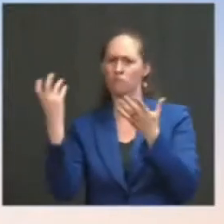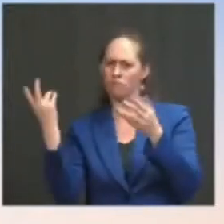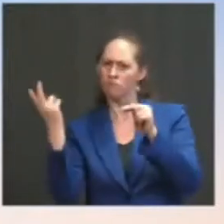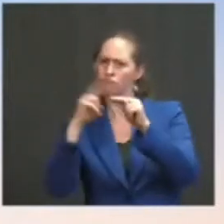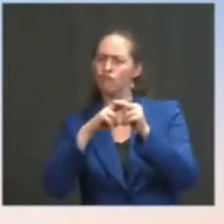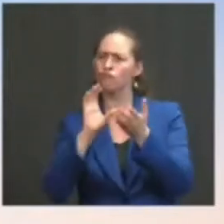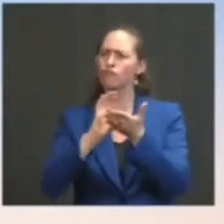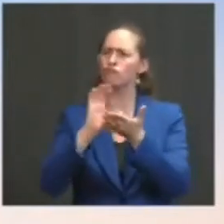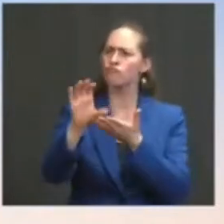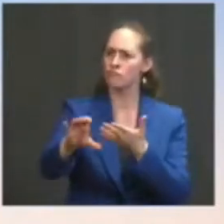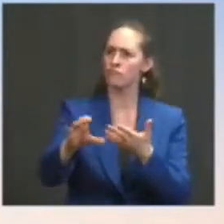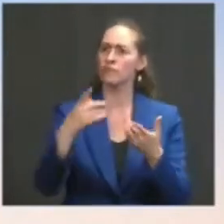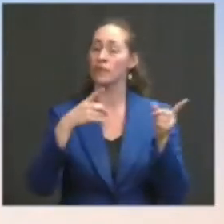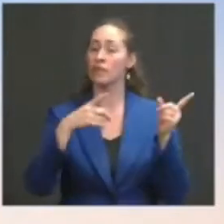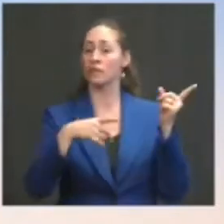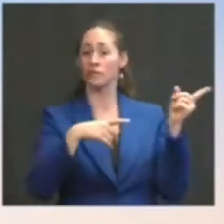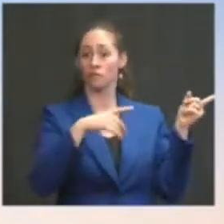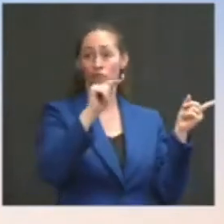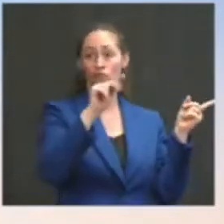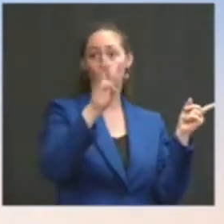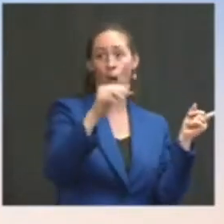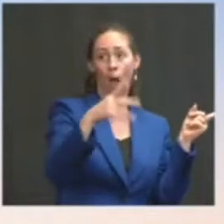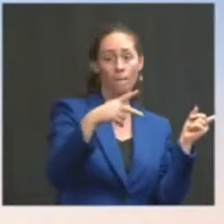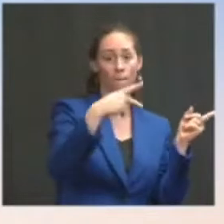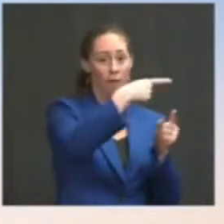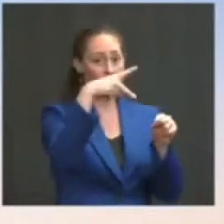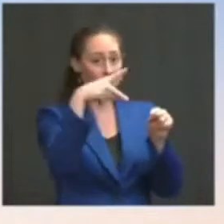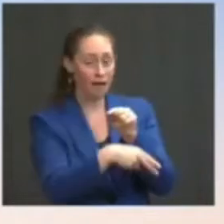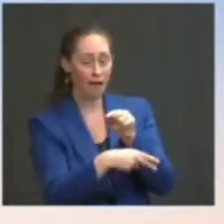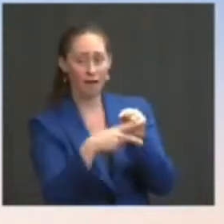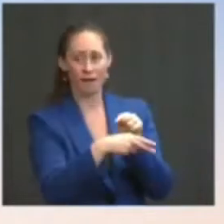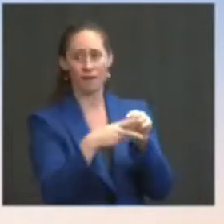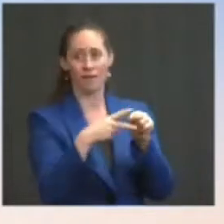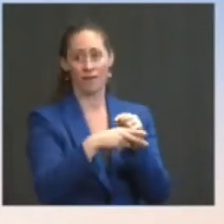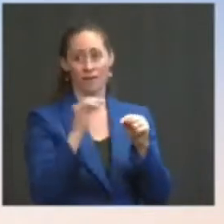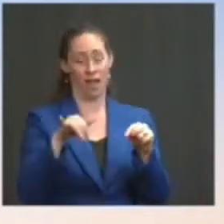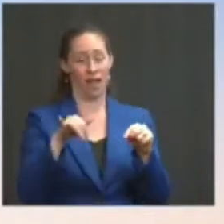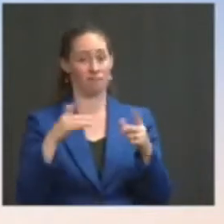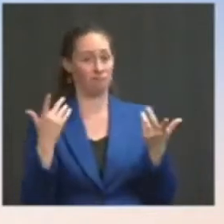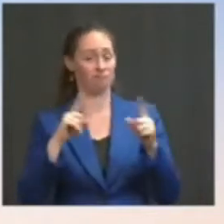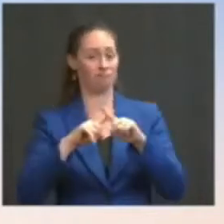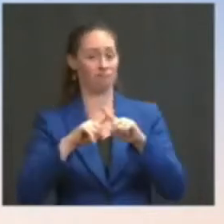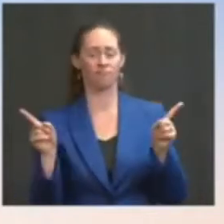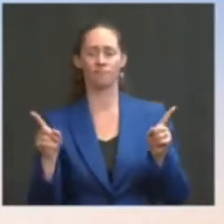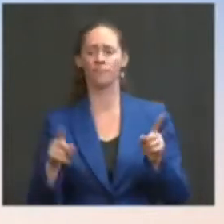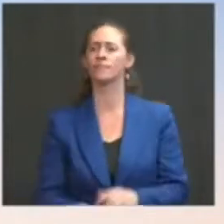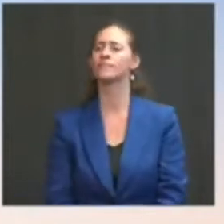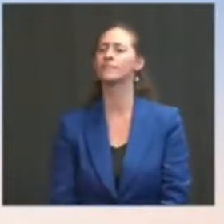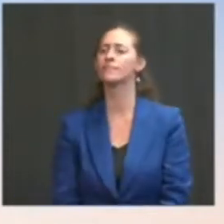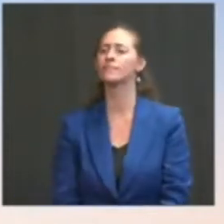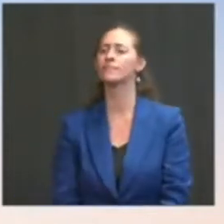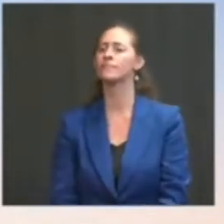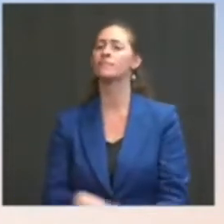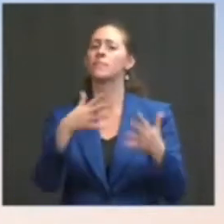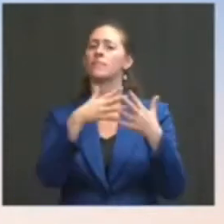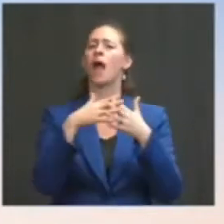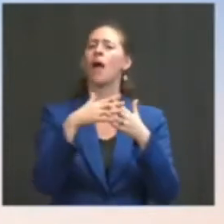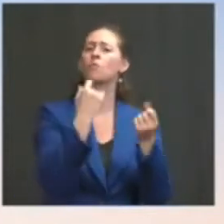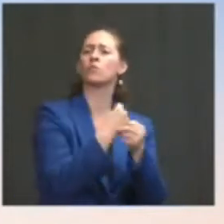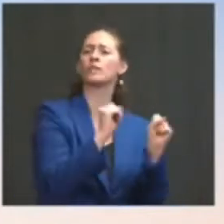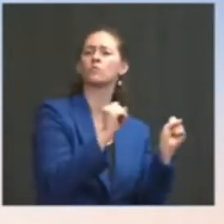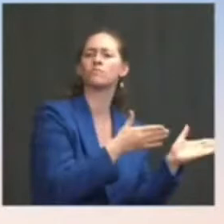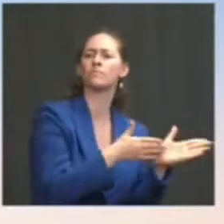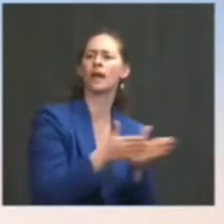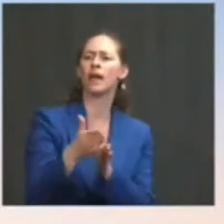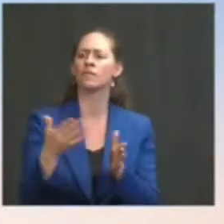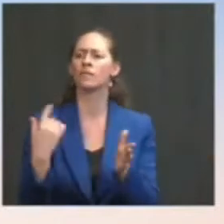significantly cut that. So that's a change. And the American Rescue Plan had a great deal of funding for local and state authorities, something that